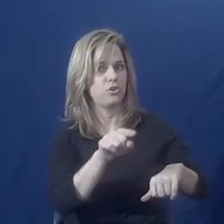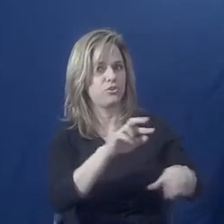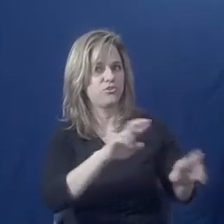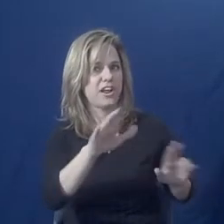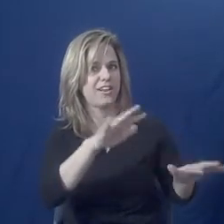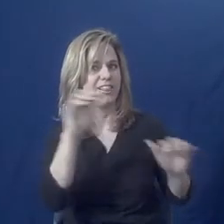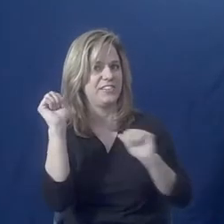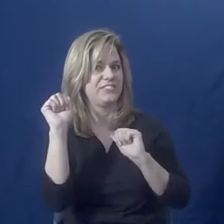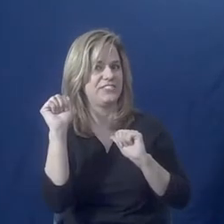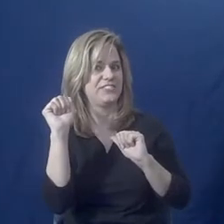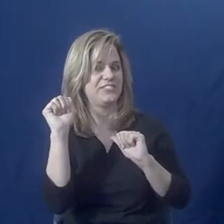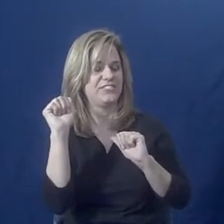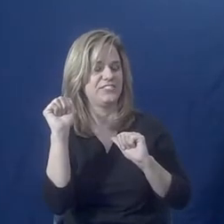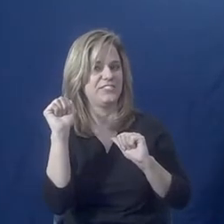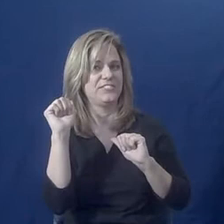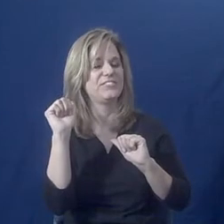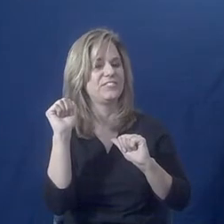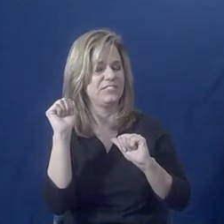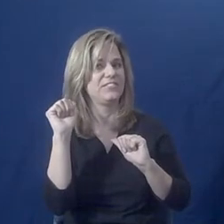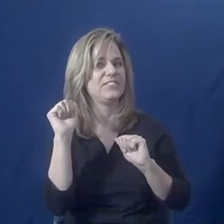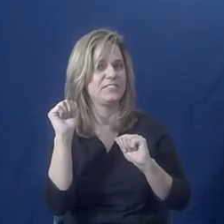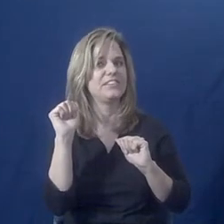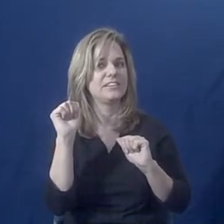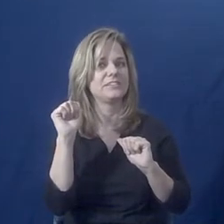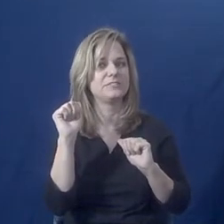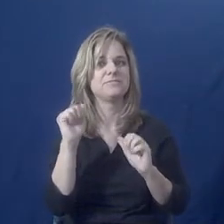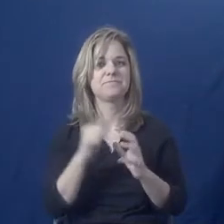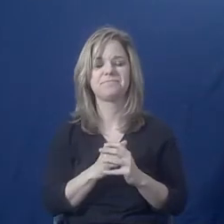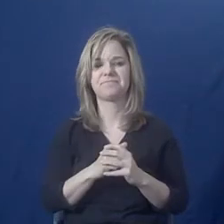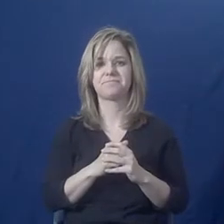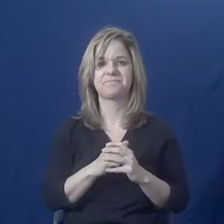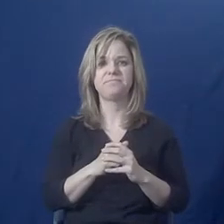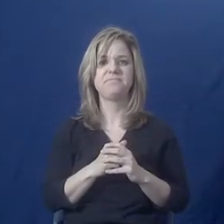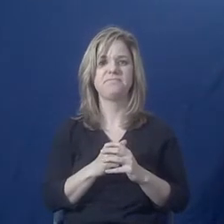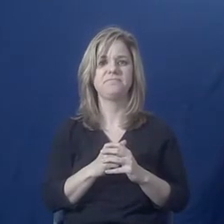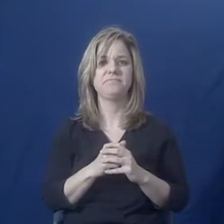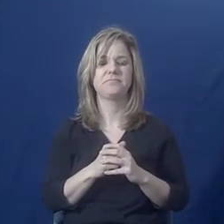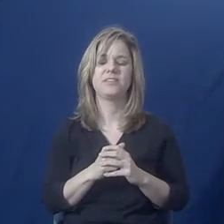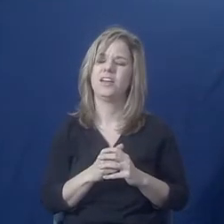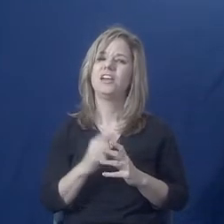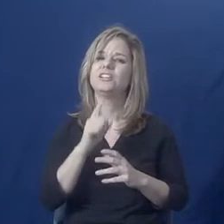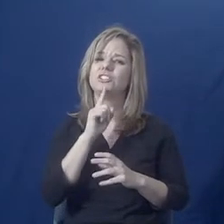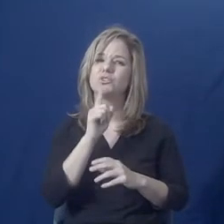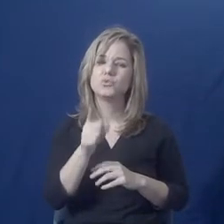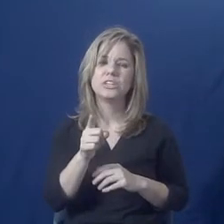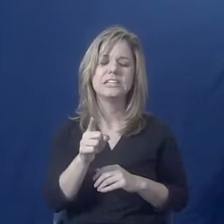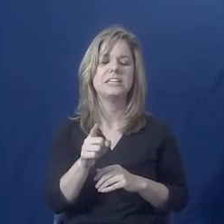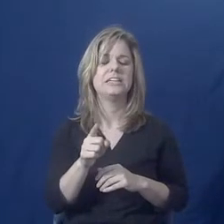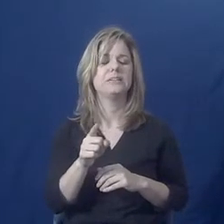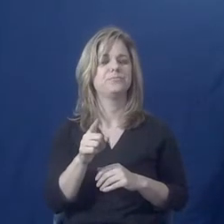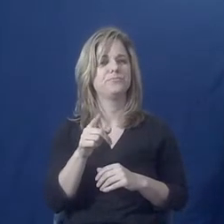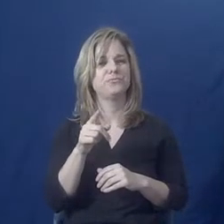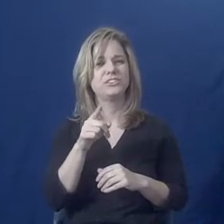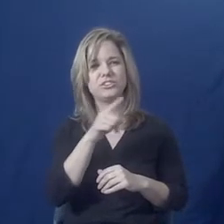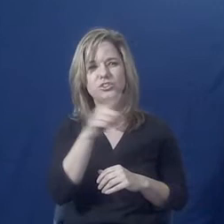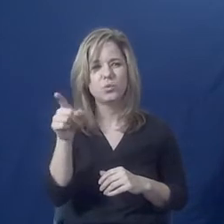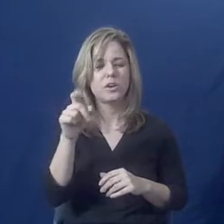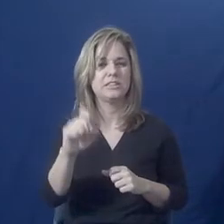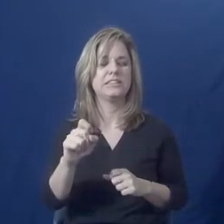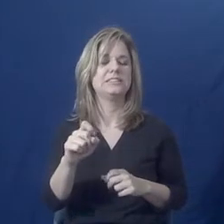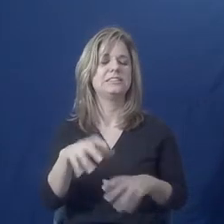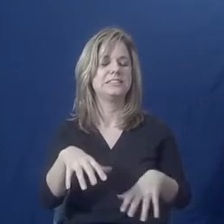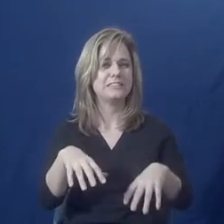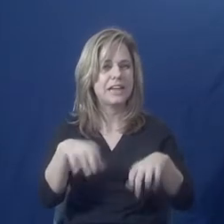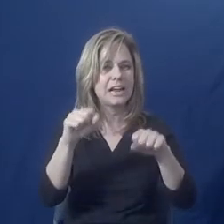person might be thinking about leaving. So really looking and taking time to understand how, you know, all of the